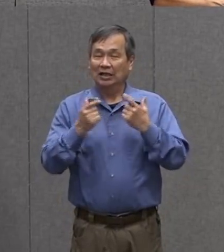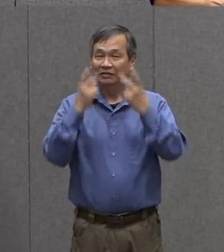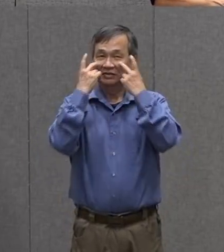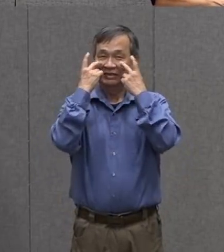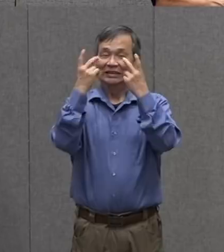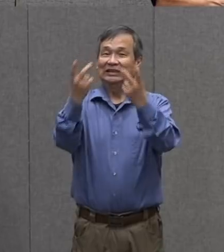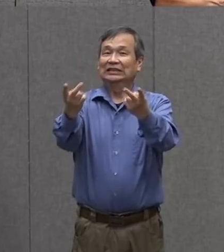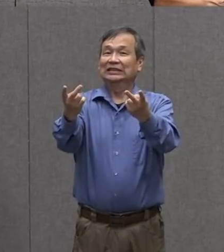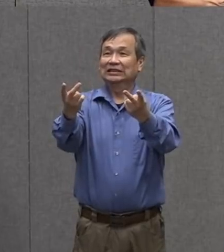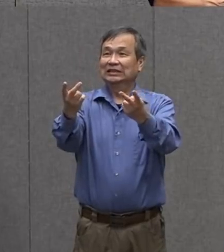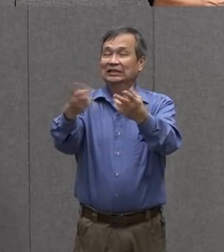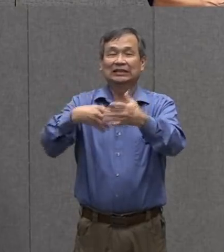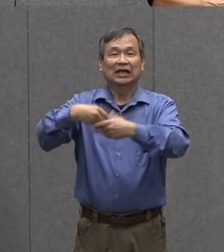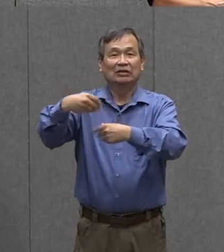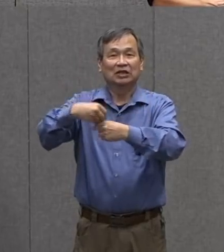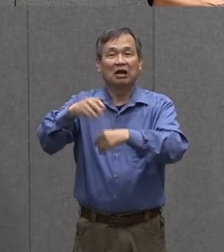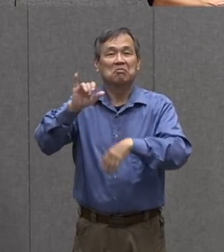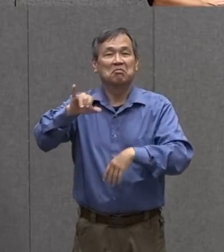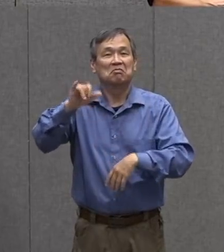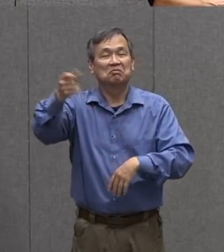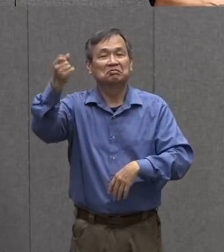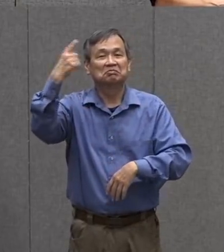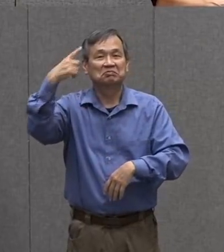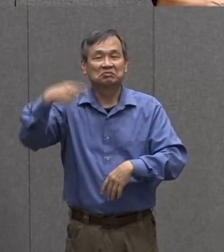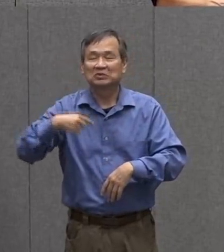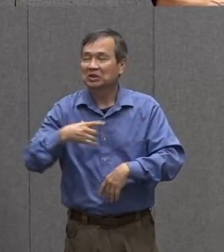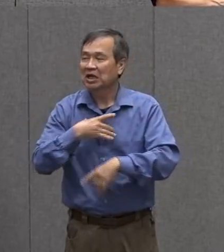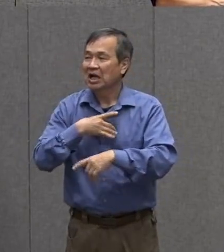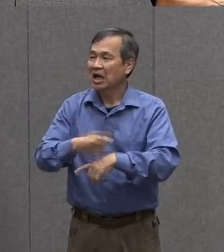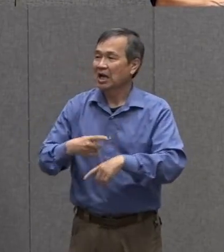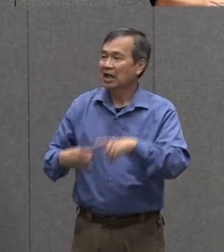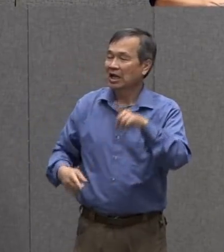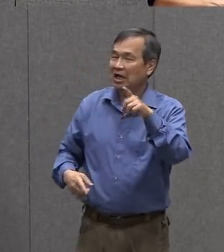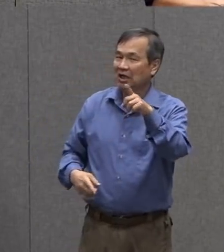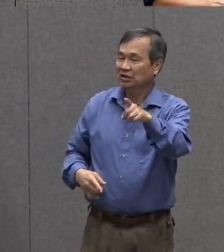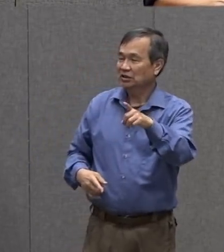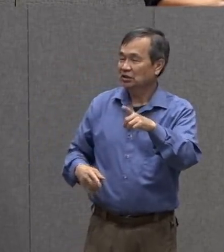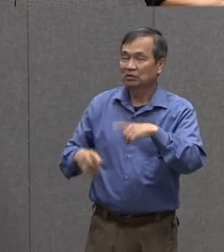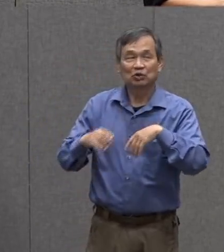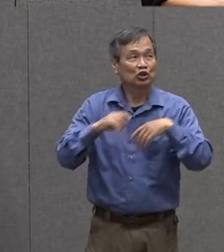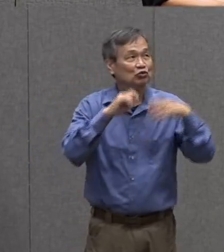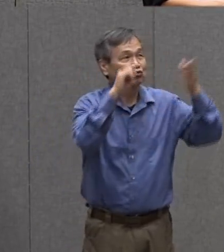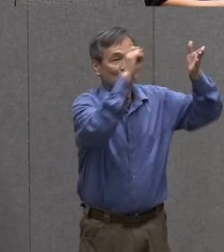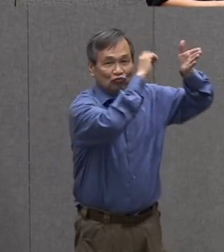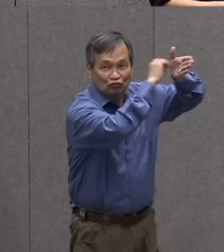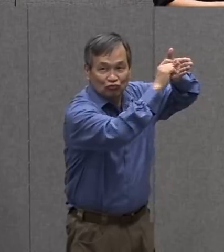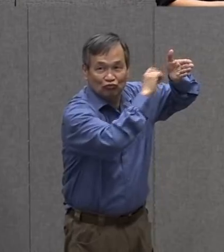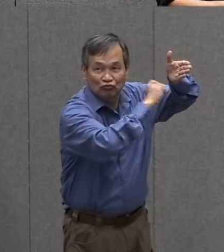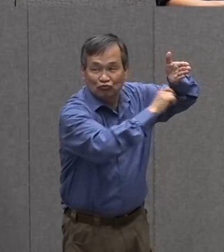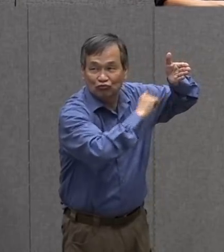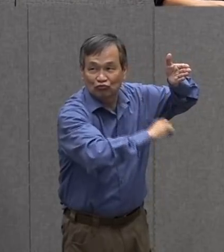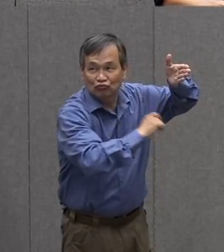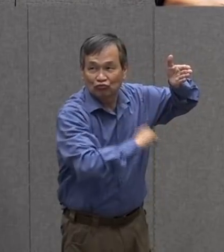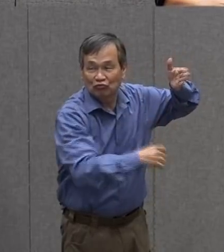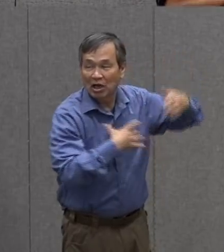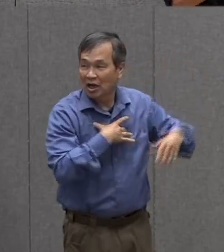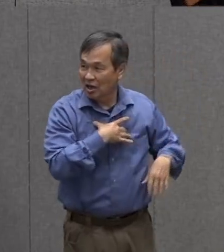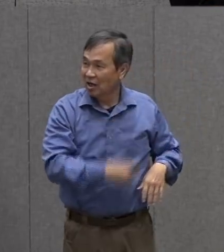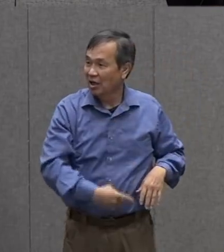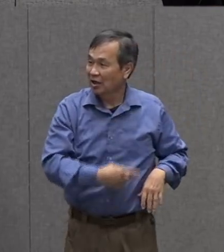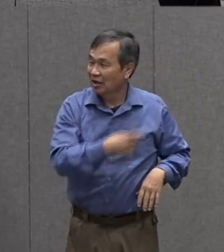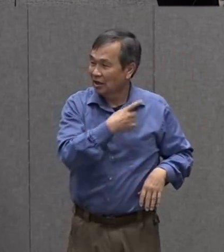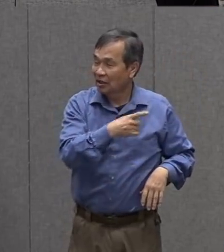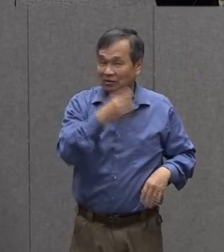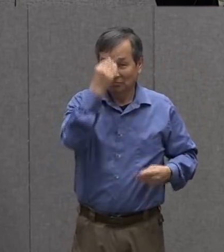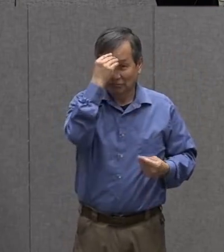when i'm outside and i like the way that you recorded all your information you know scientists